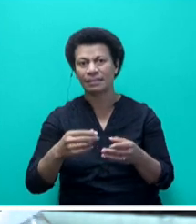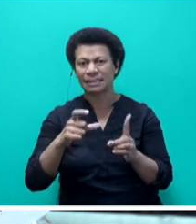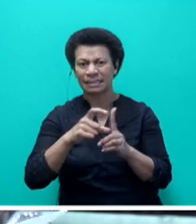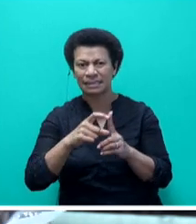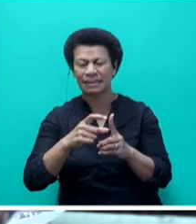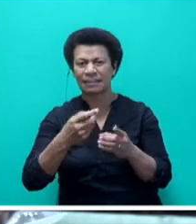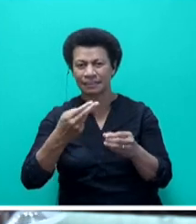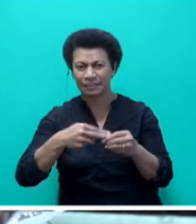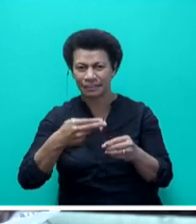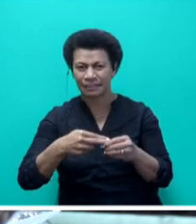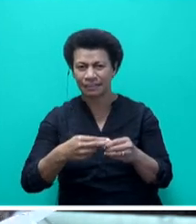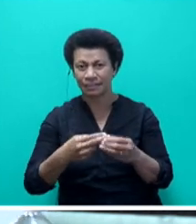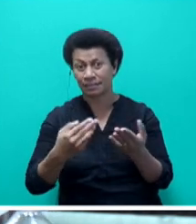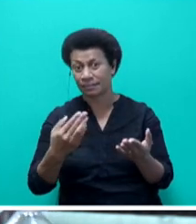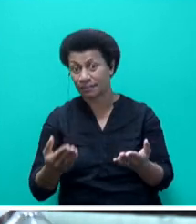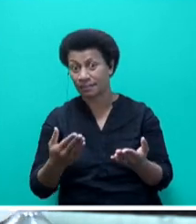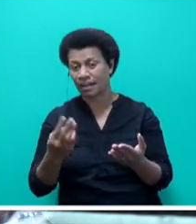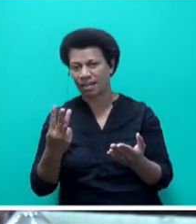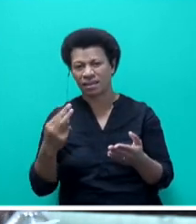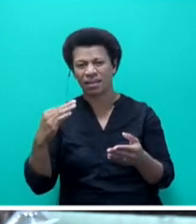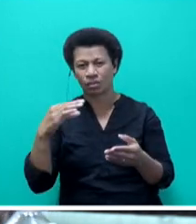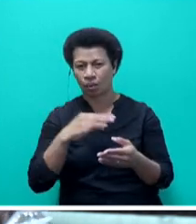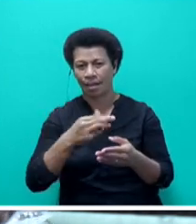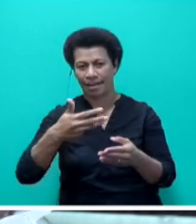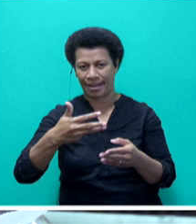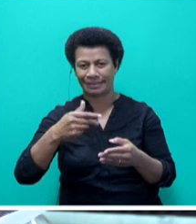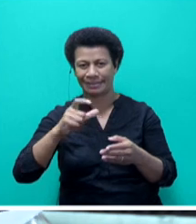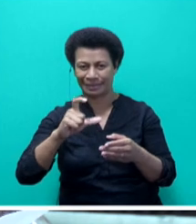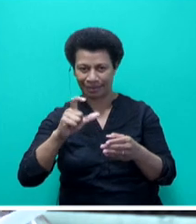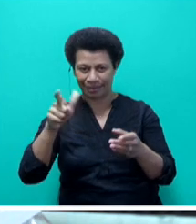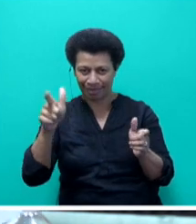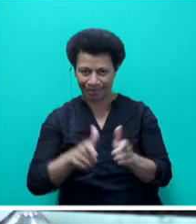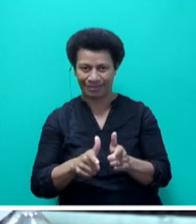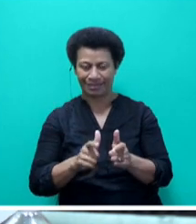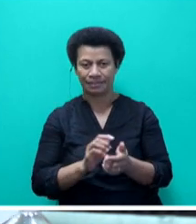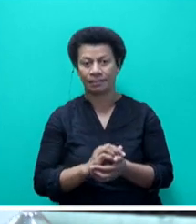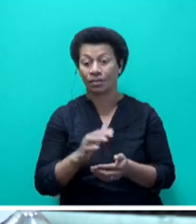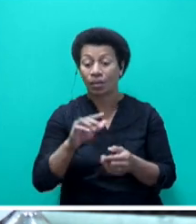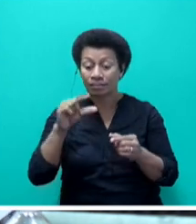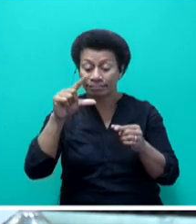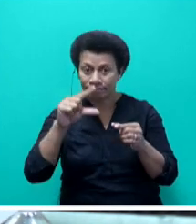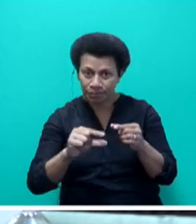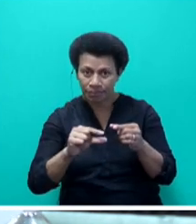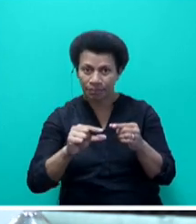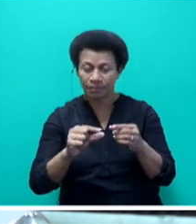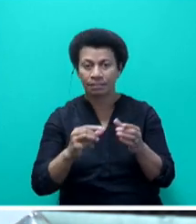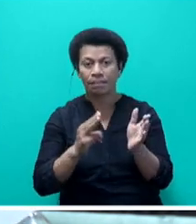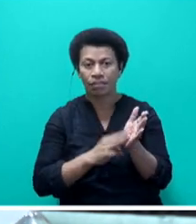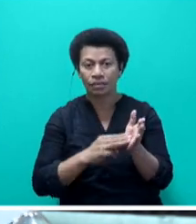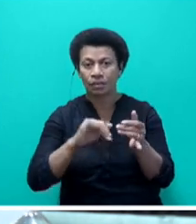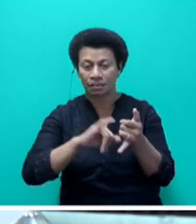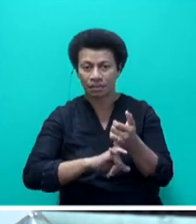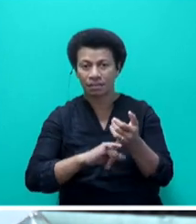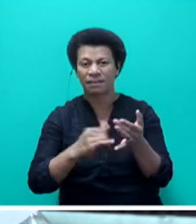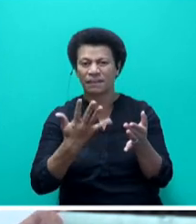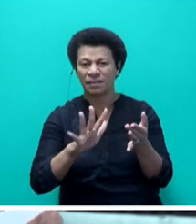.61 a litre, will go down to $3.09. So all of them are dropping significantly. Motor spirit by 55 cents a litre.